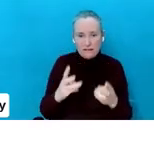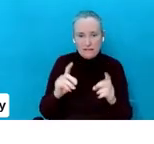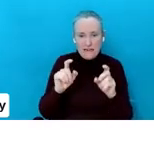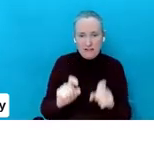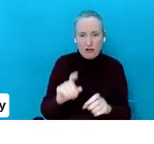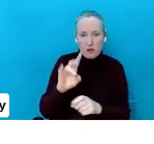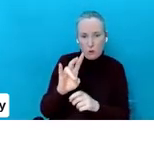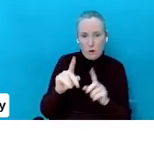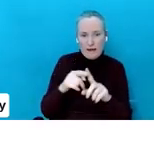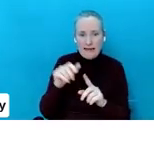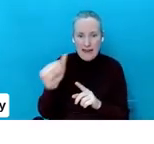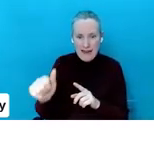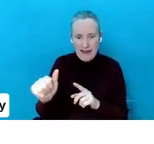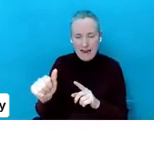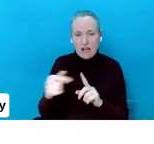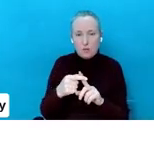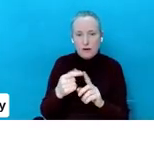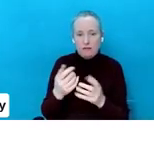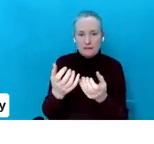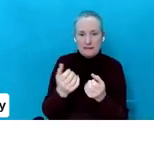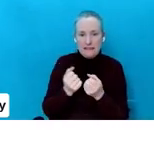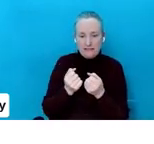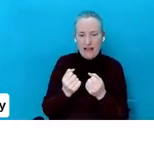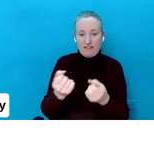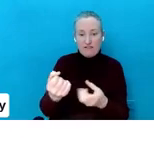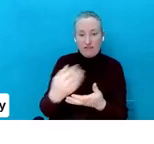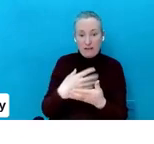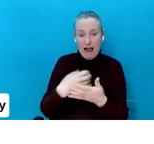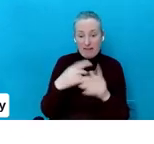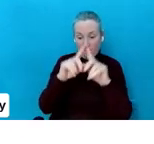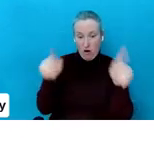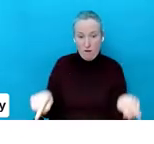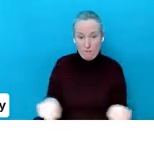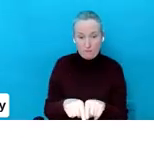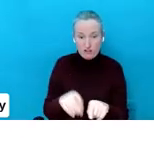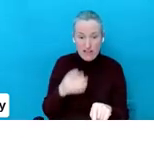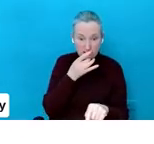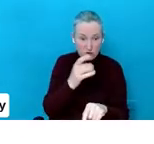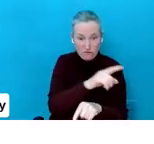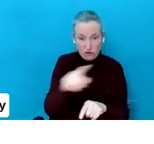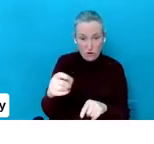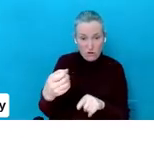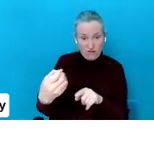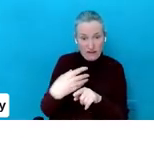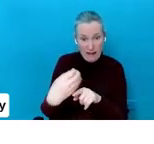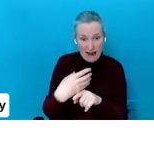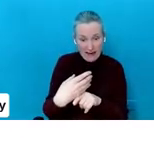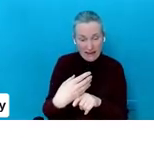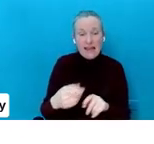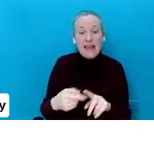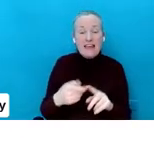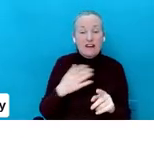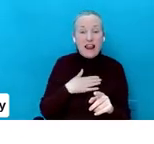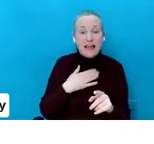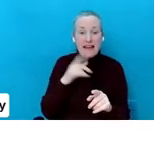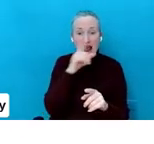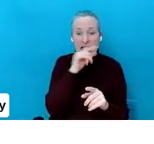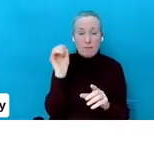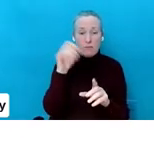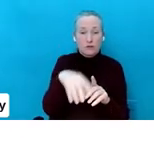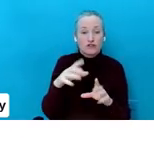directed to a feedback form, which is asking you for your feedback. If you would like to be in a draw for